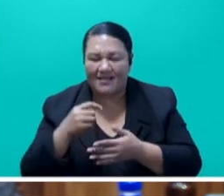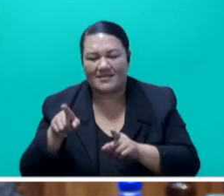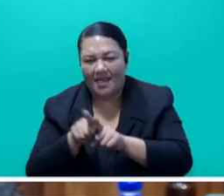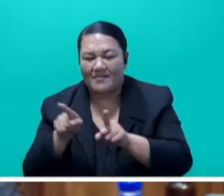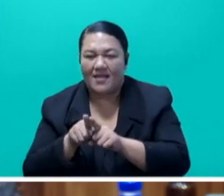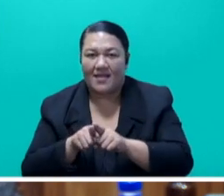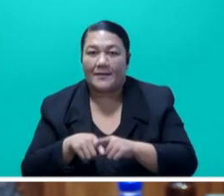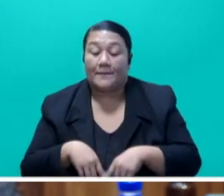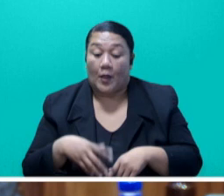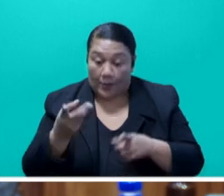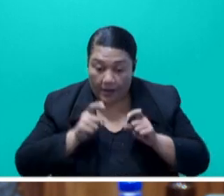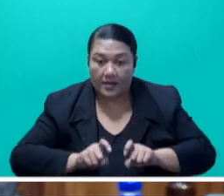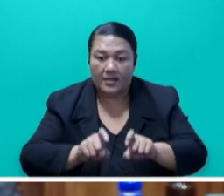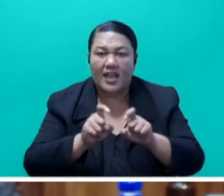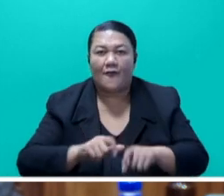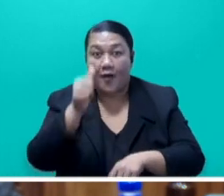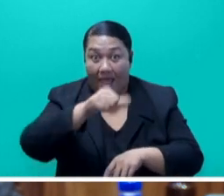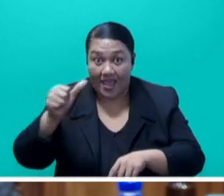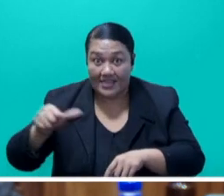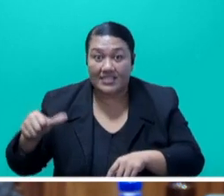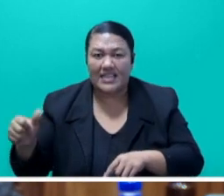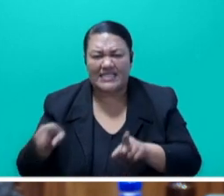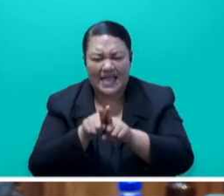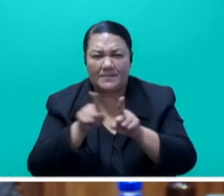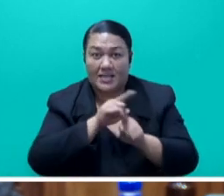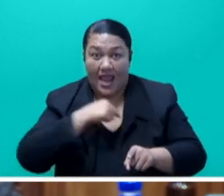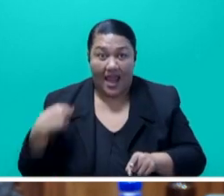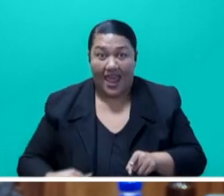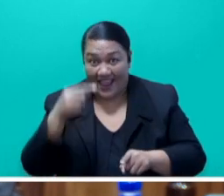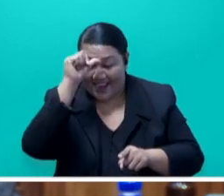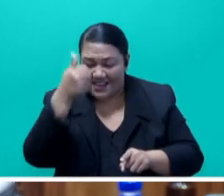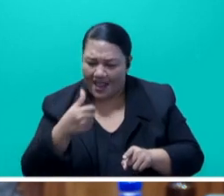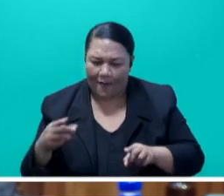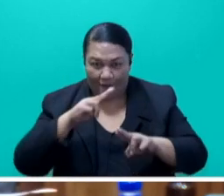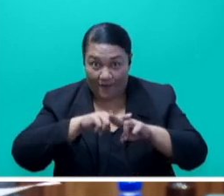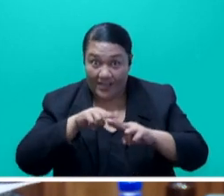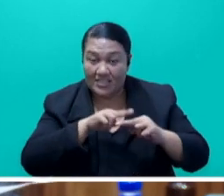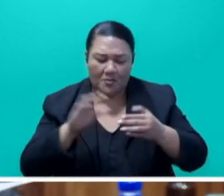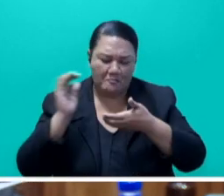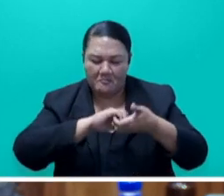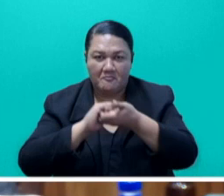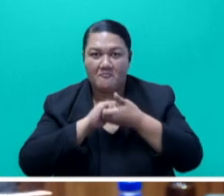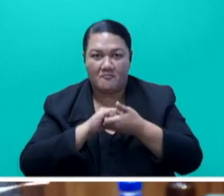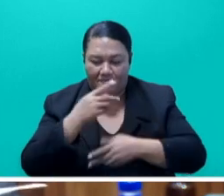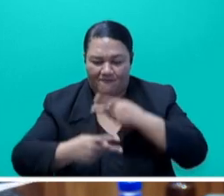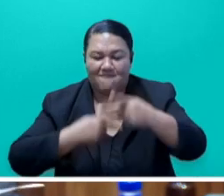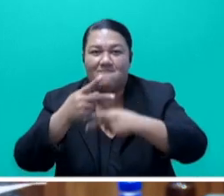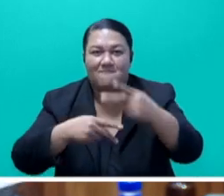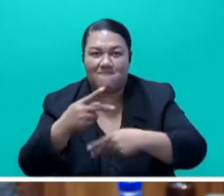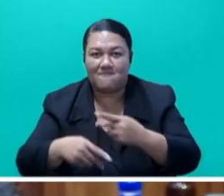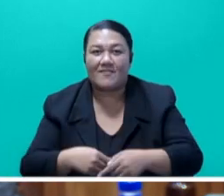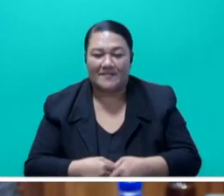a presence in the Asian markets such as China and India with Tourism Fiji ready to roll out those particular market re-entry